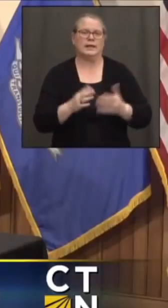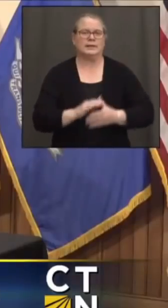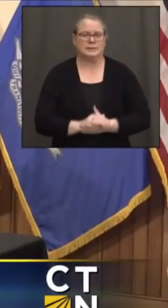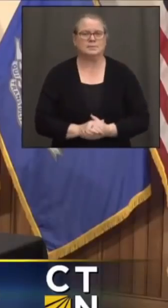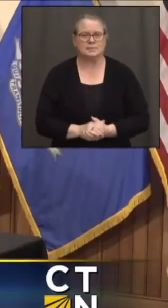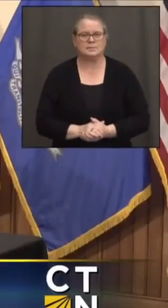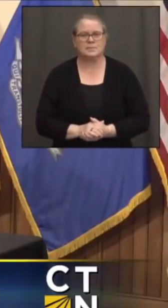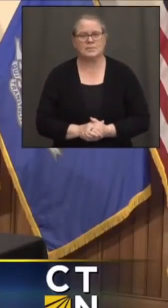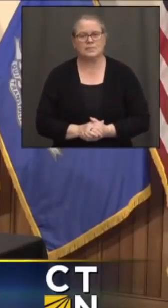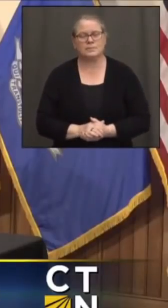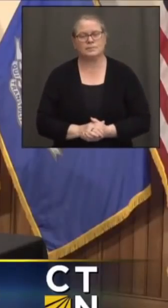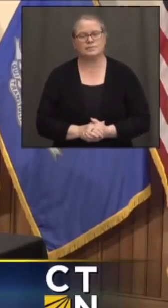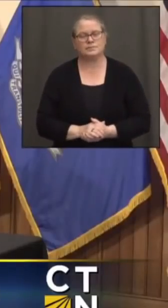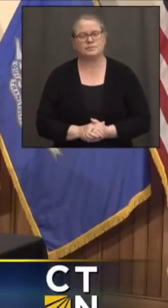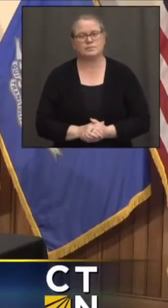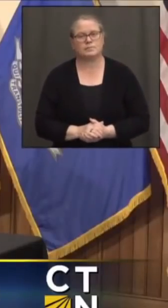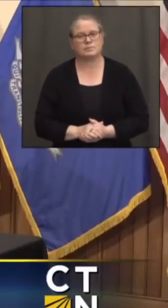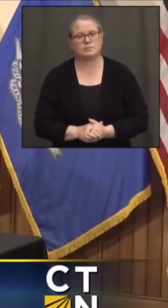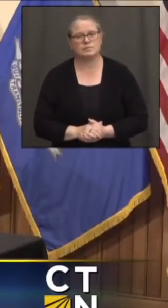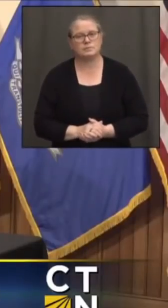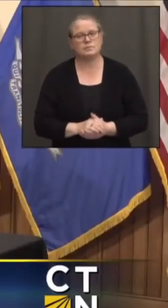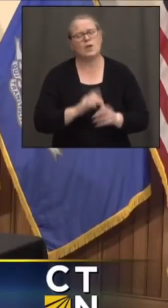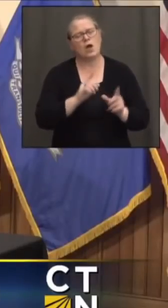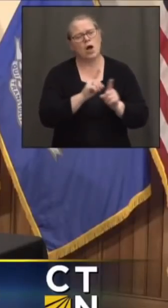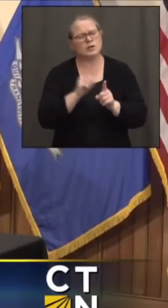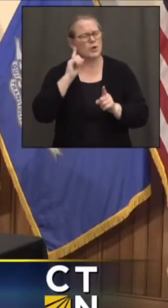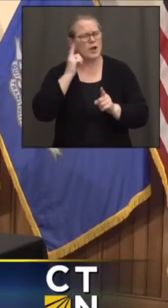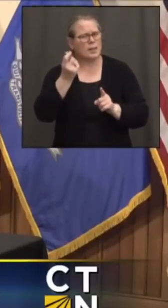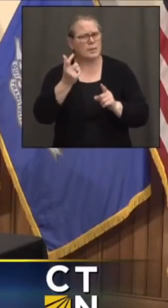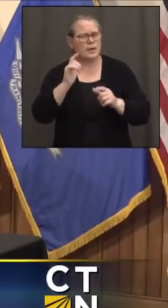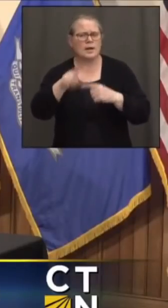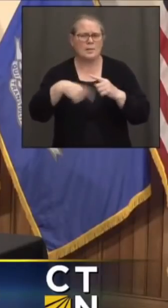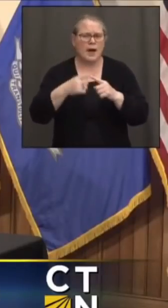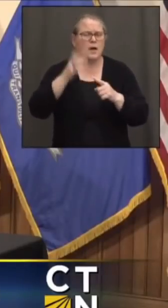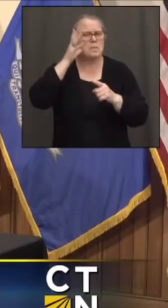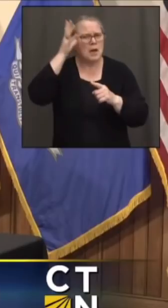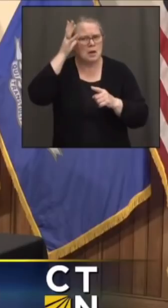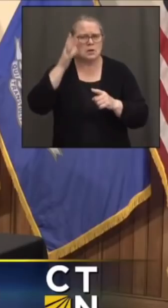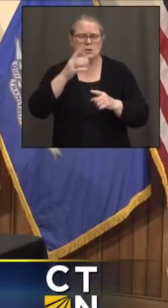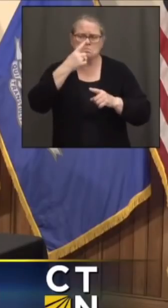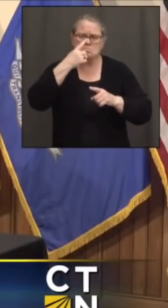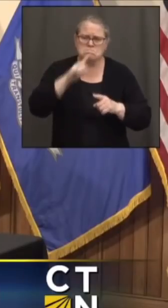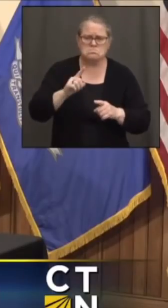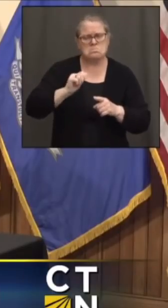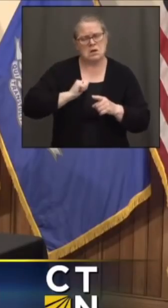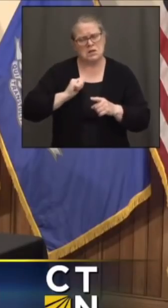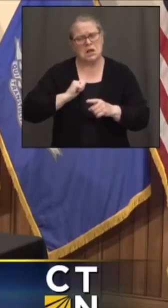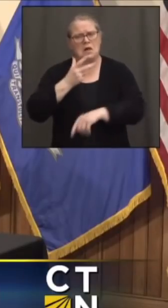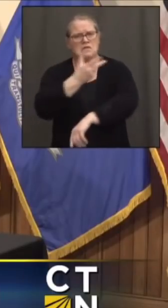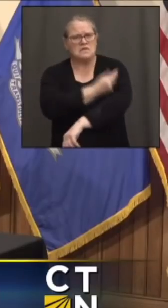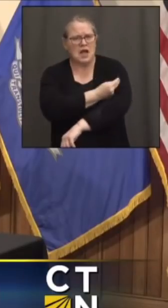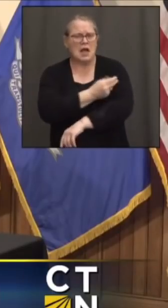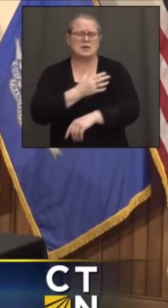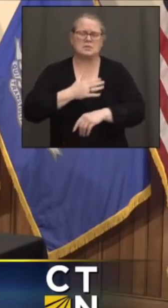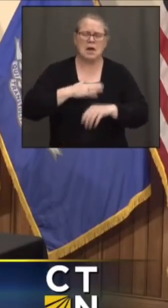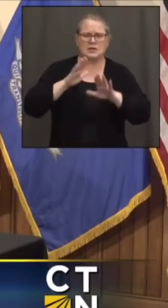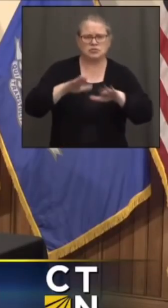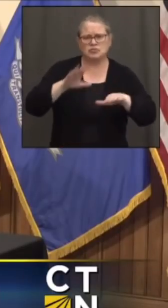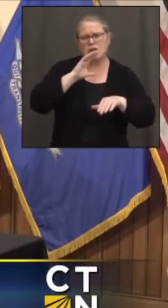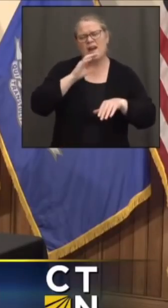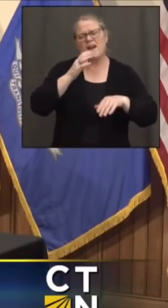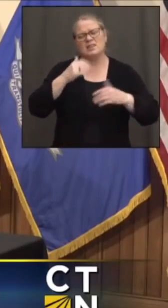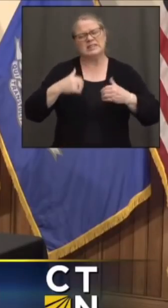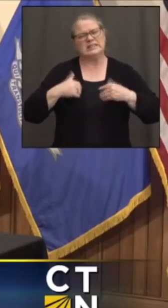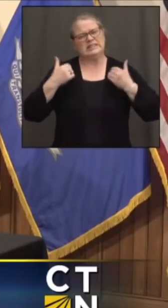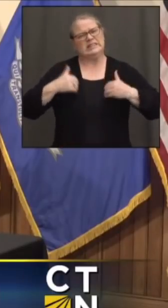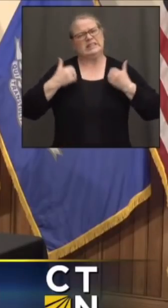we are hearing a little bit about how parents themselves aren't hesitate to vaccinate themselves or their older children, those 17, 18 years old. But getting into the